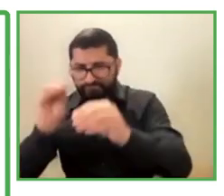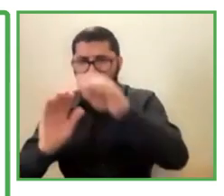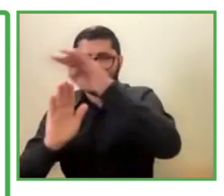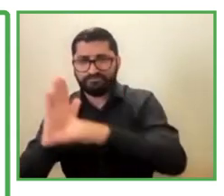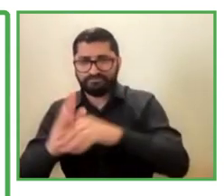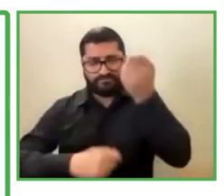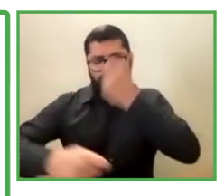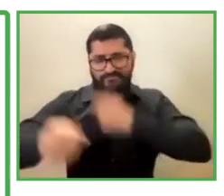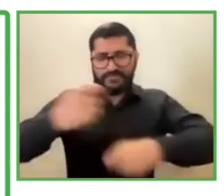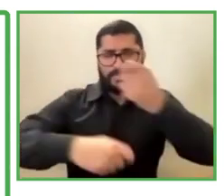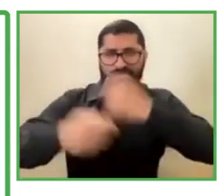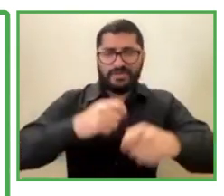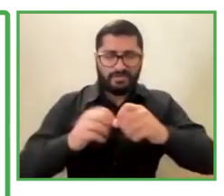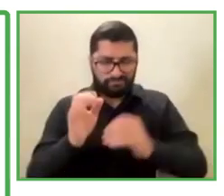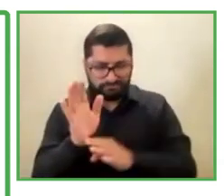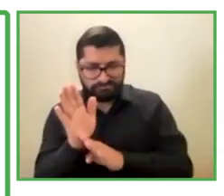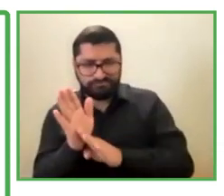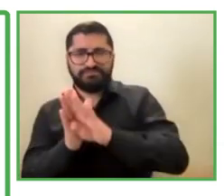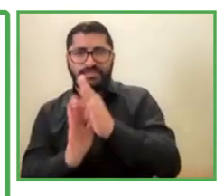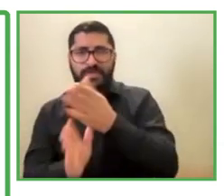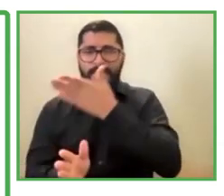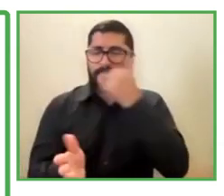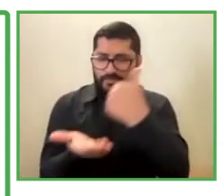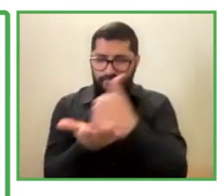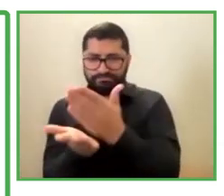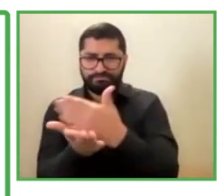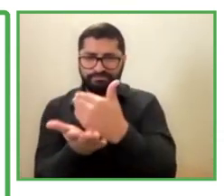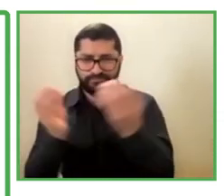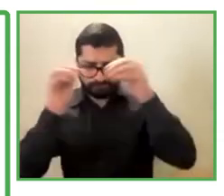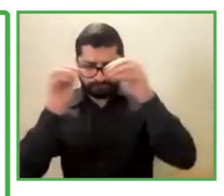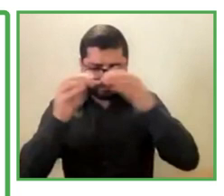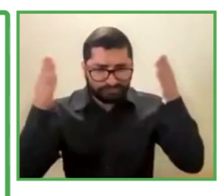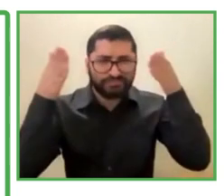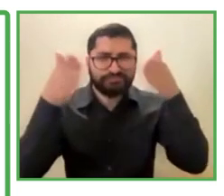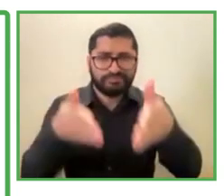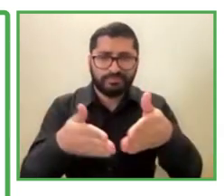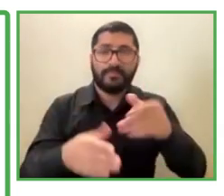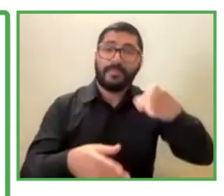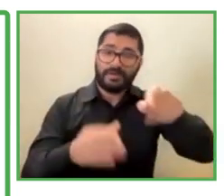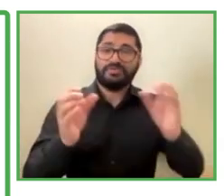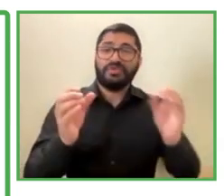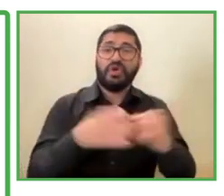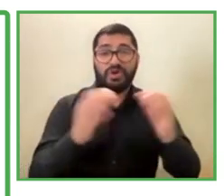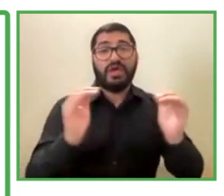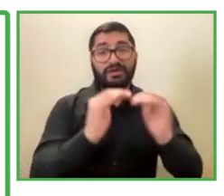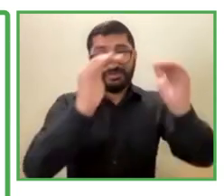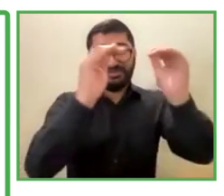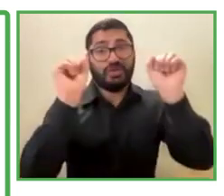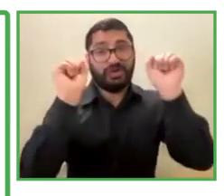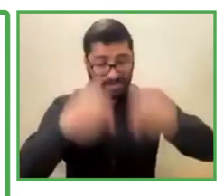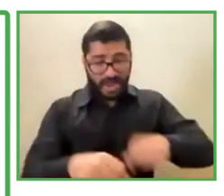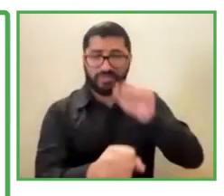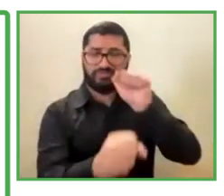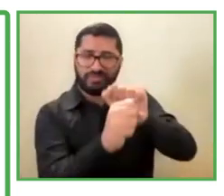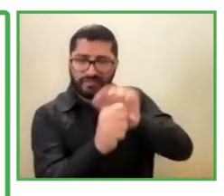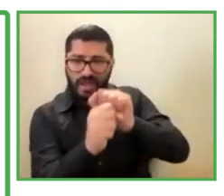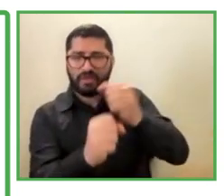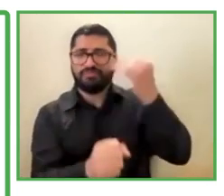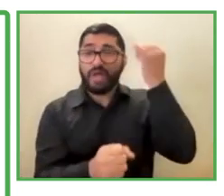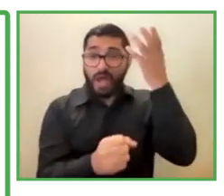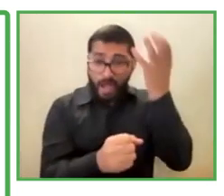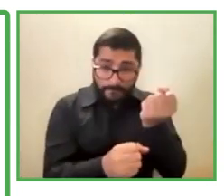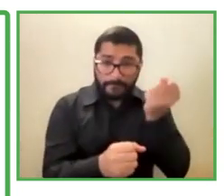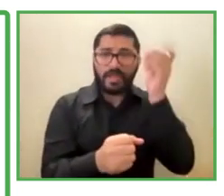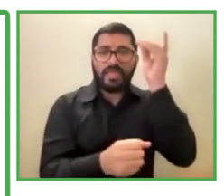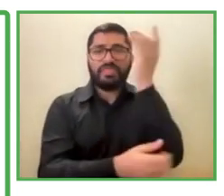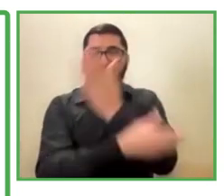made by people from that foundation that have Down syndrome. And